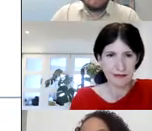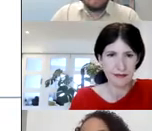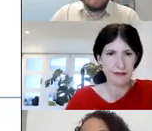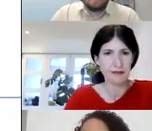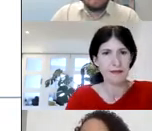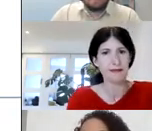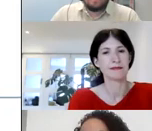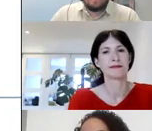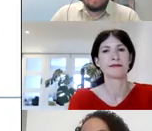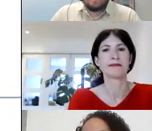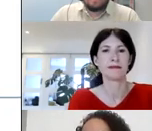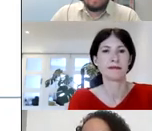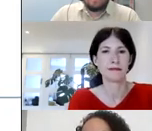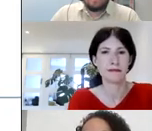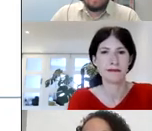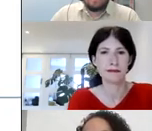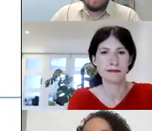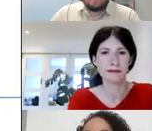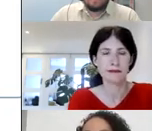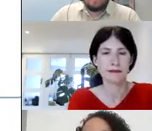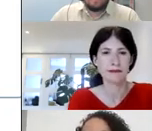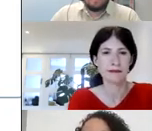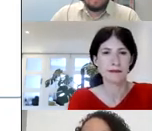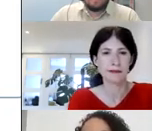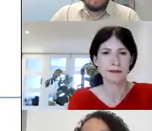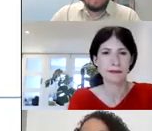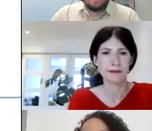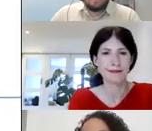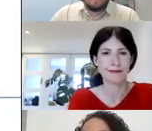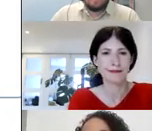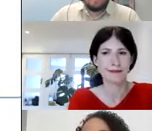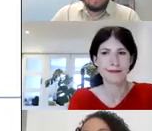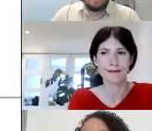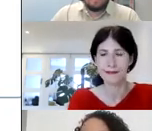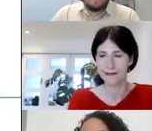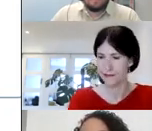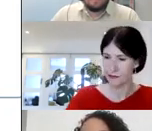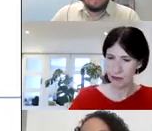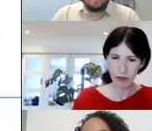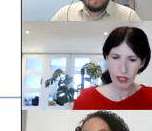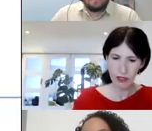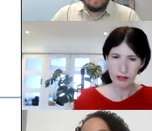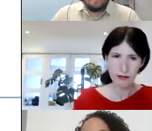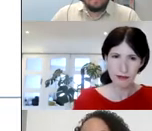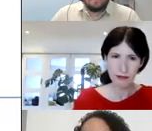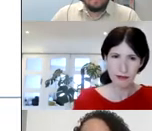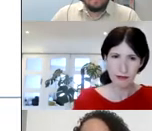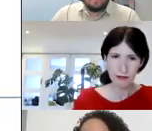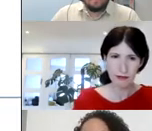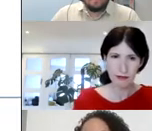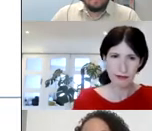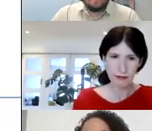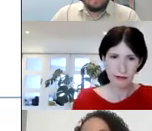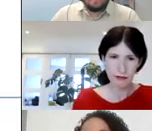the Health and Care Professions Council, also the HCPC. And then I'll just delve straight into kind of what is CPD, our five